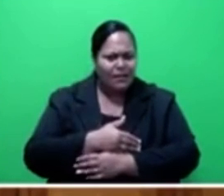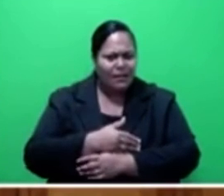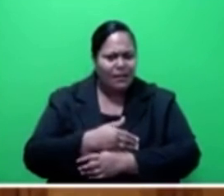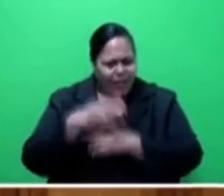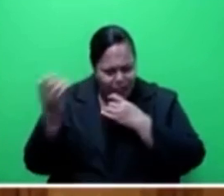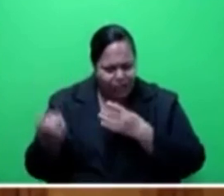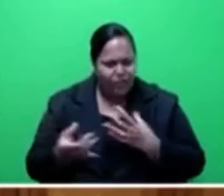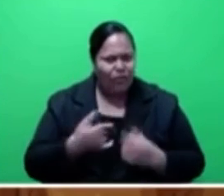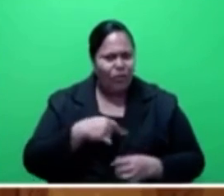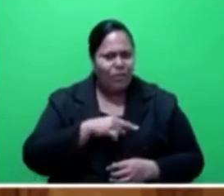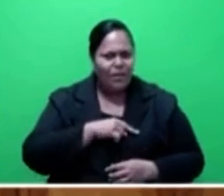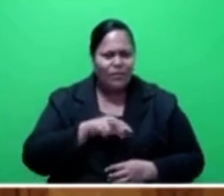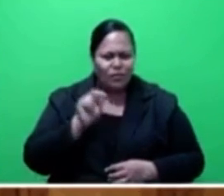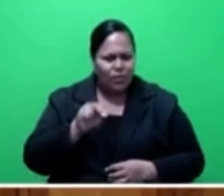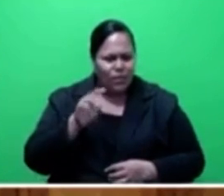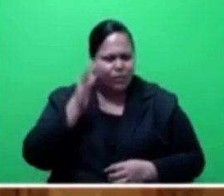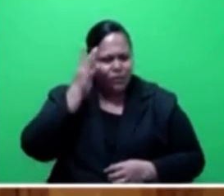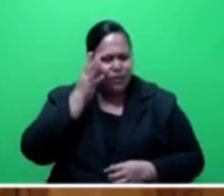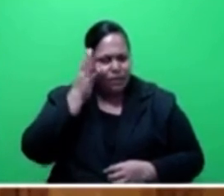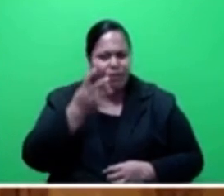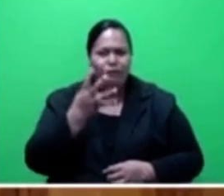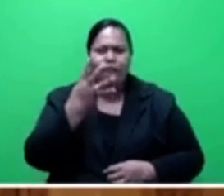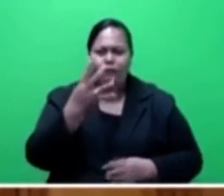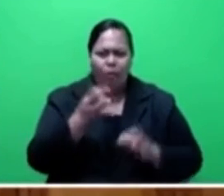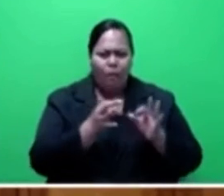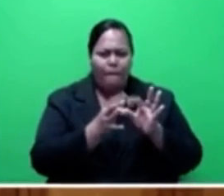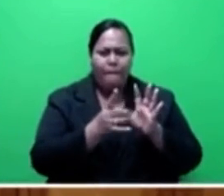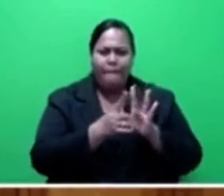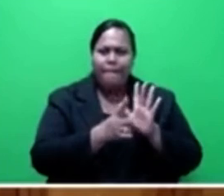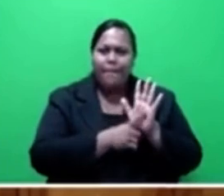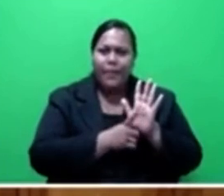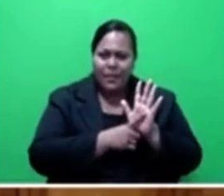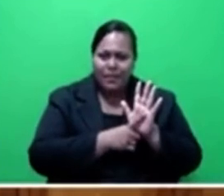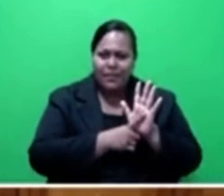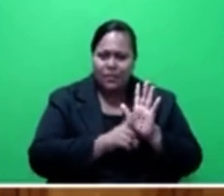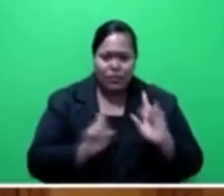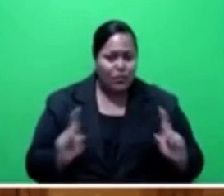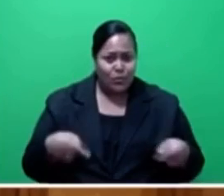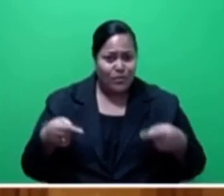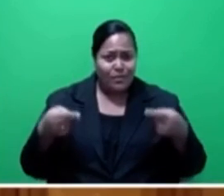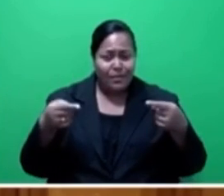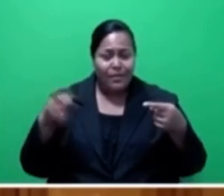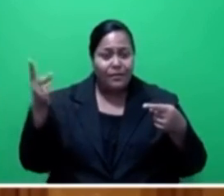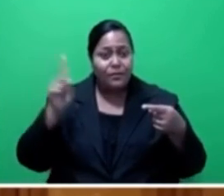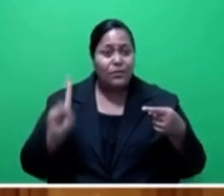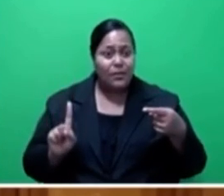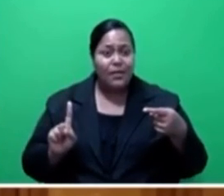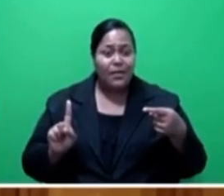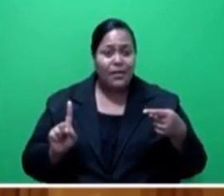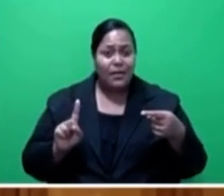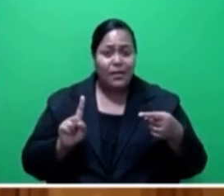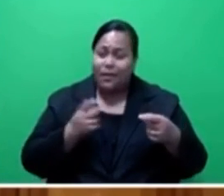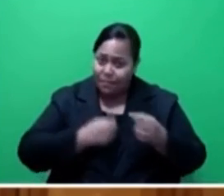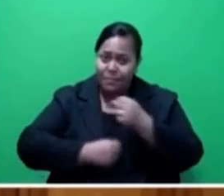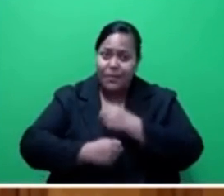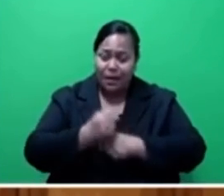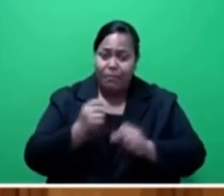need to consider four bills to be debated today and to become law.